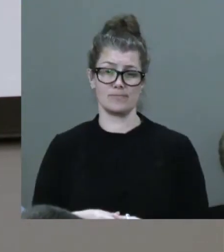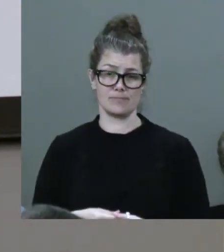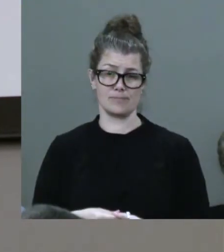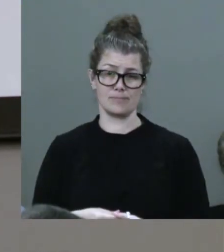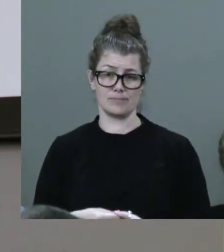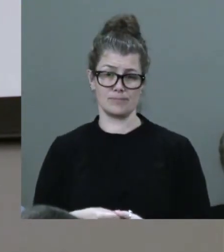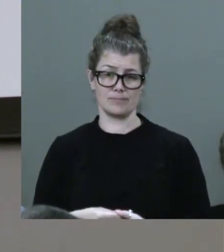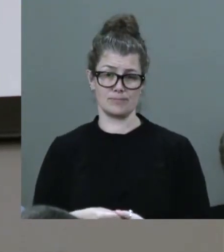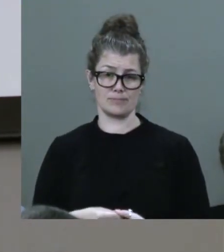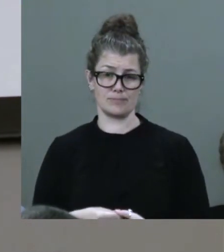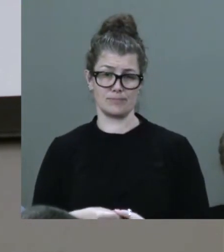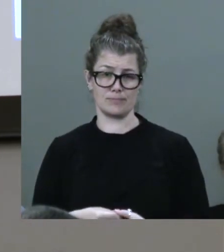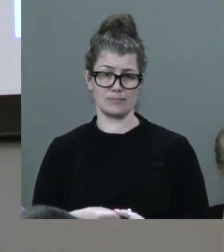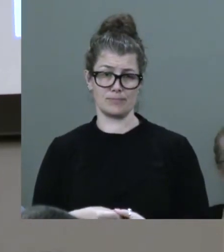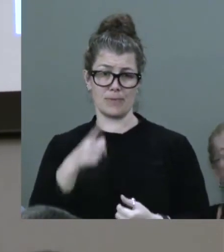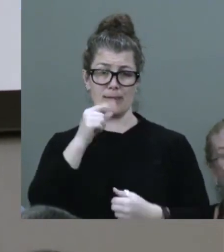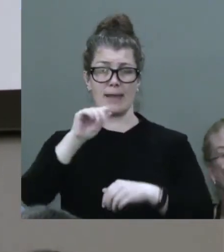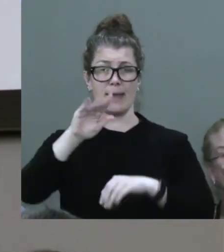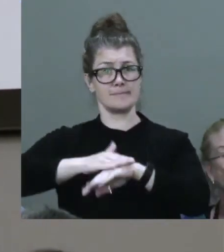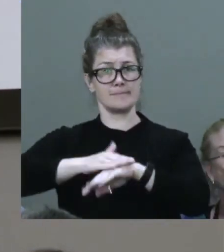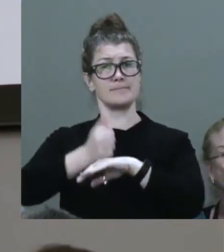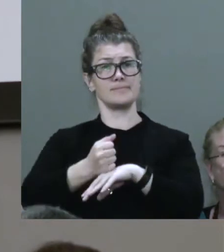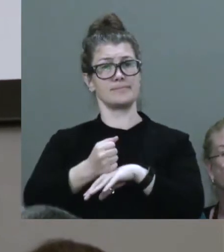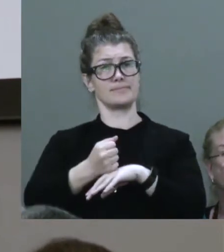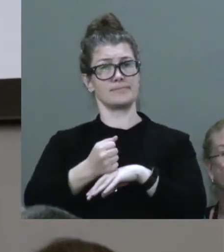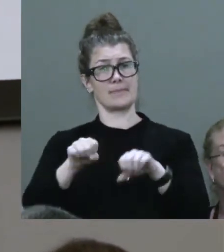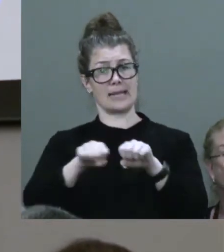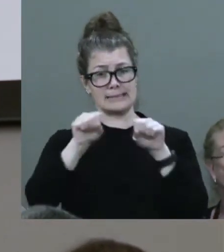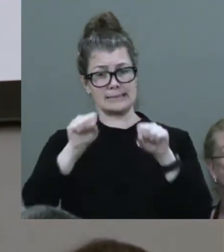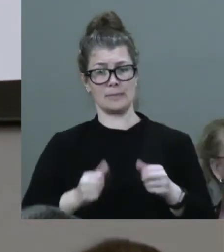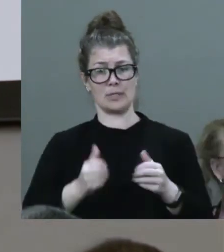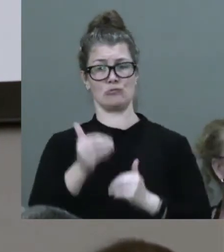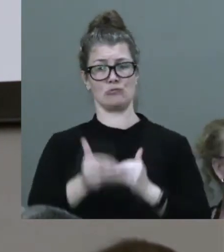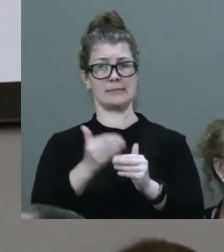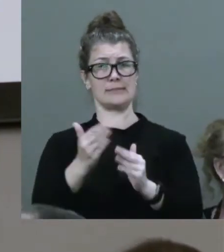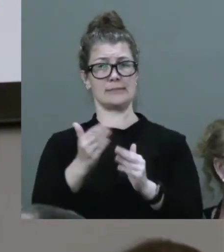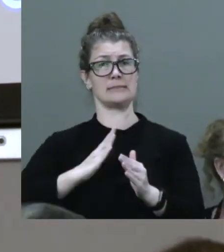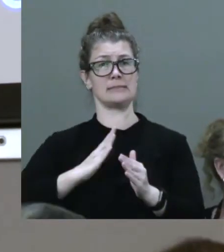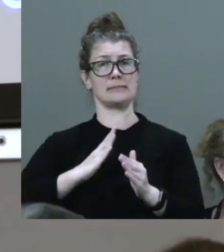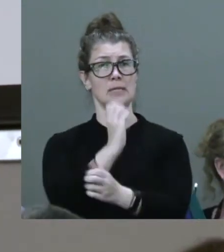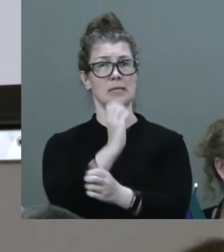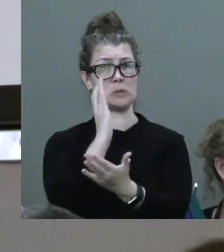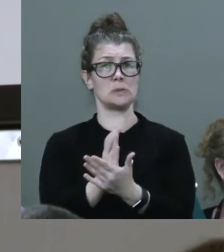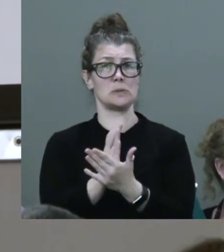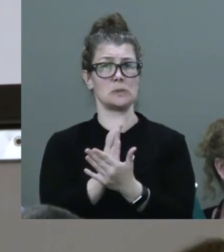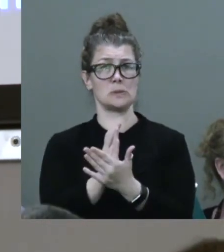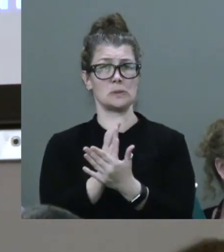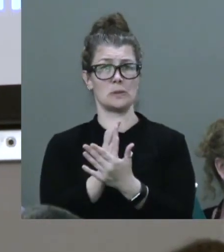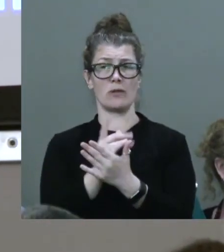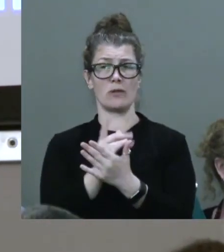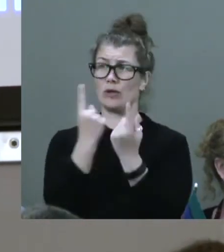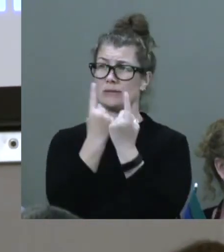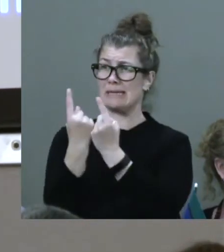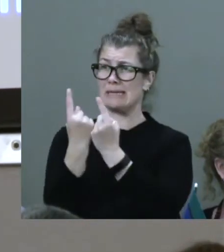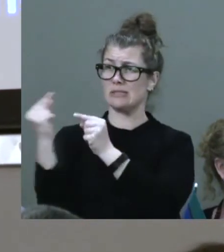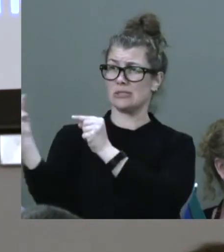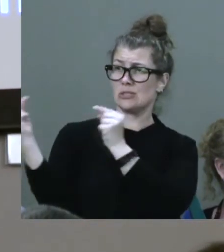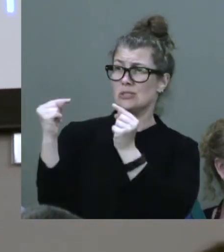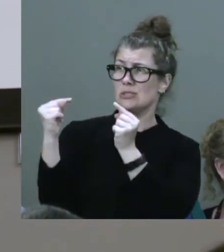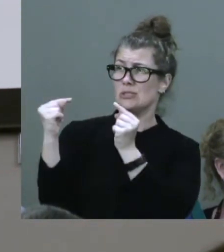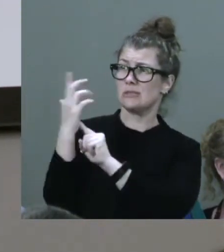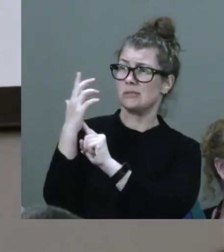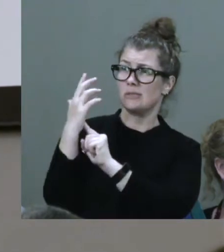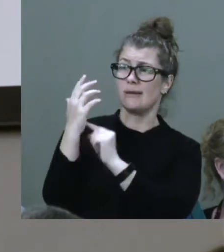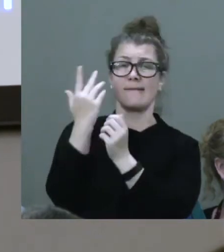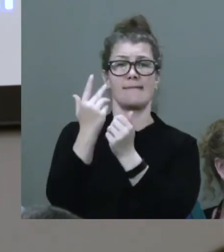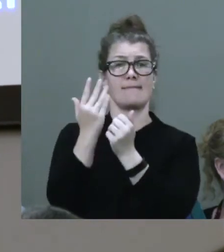And put in place those systems and processes needed to make sure that such things never happen again. We fought